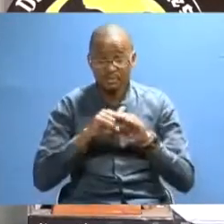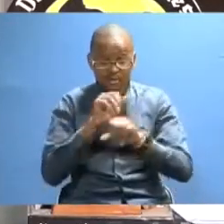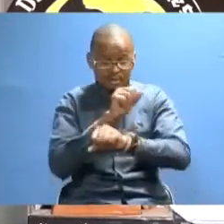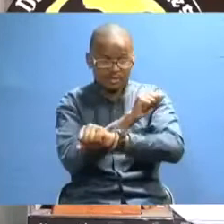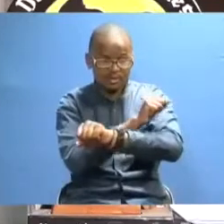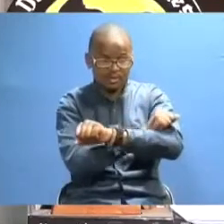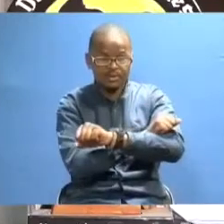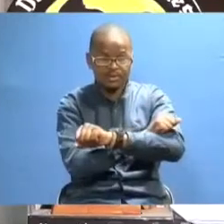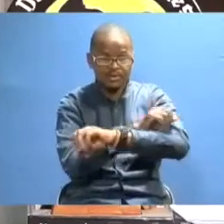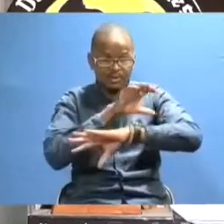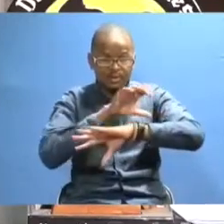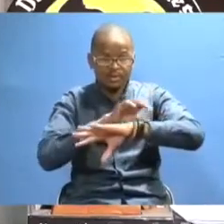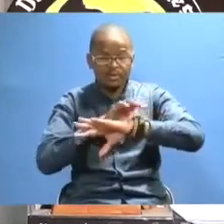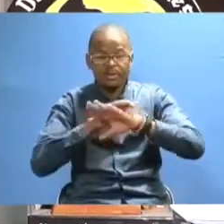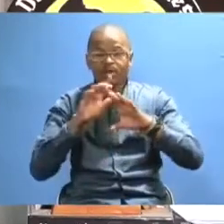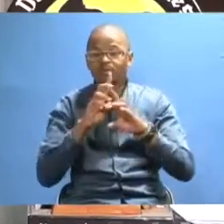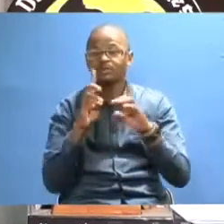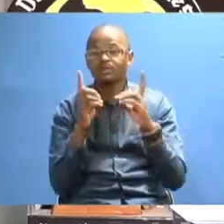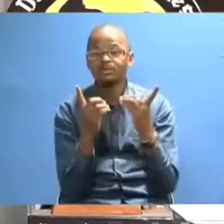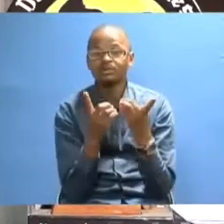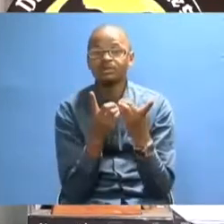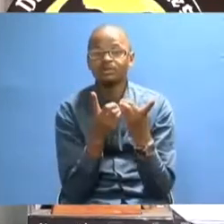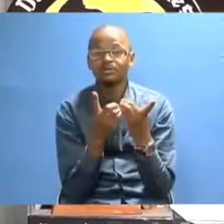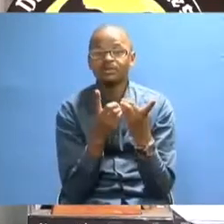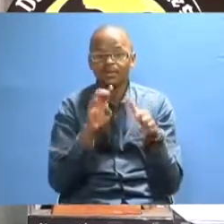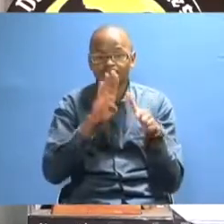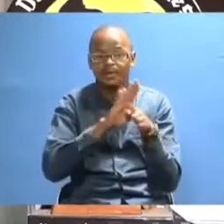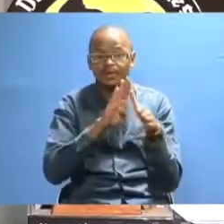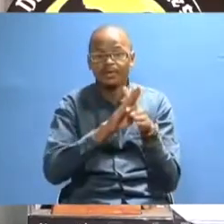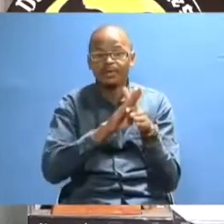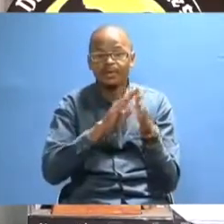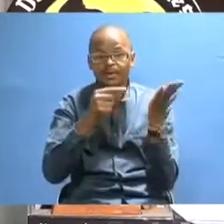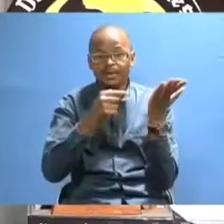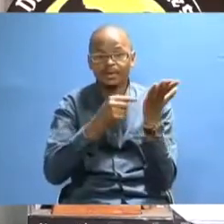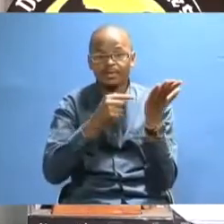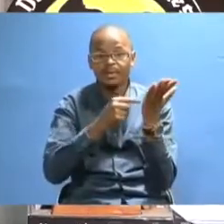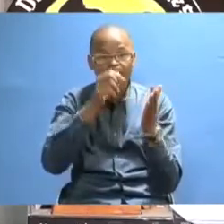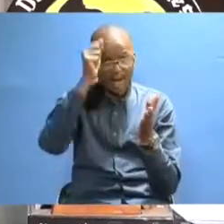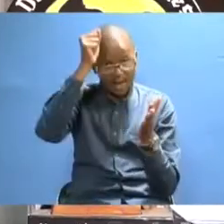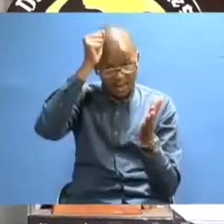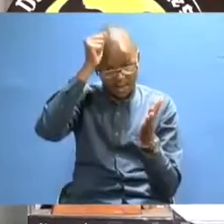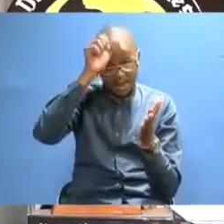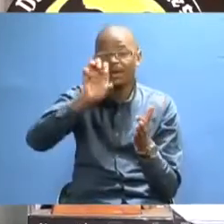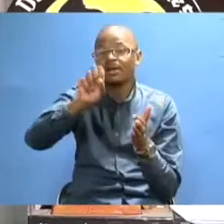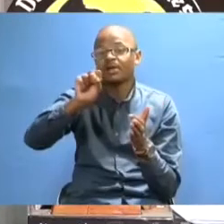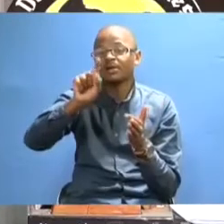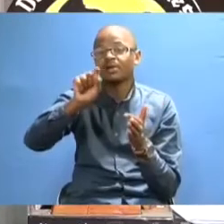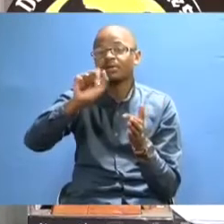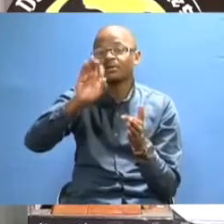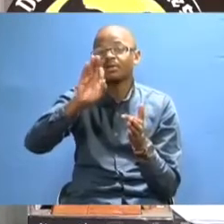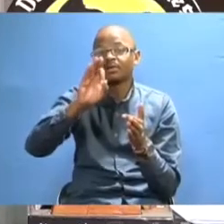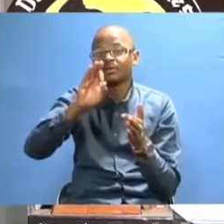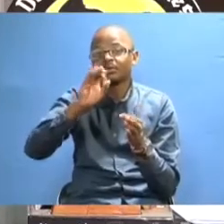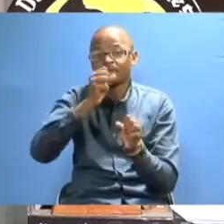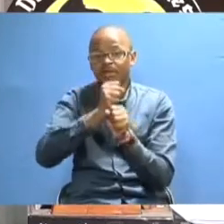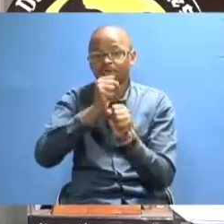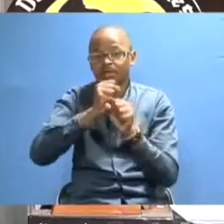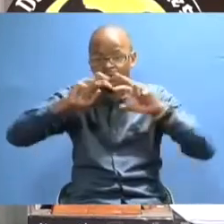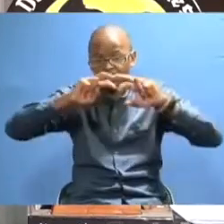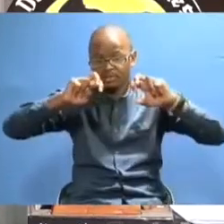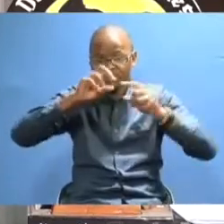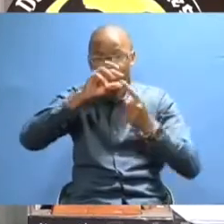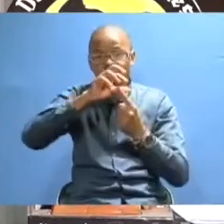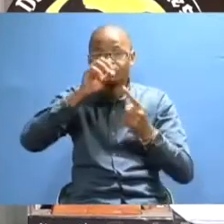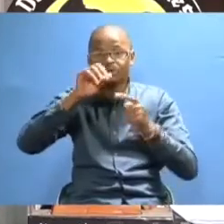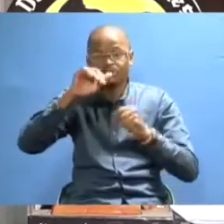In the school, we have posted to the departments members of technical and academic staff who teach and carry out research